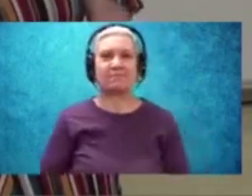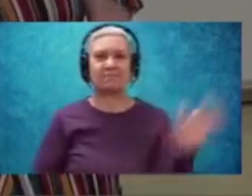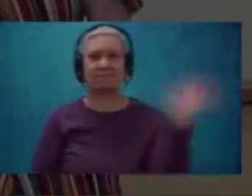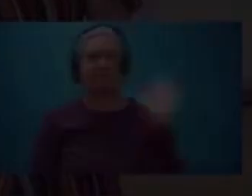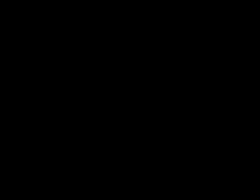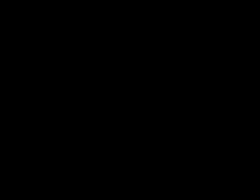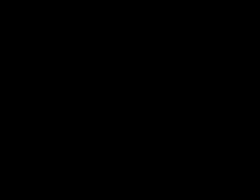you. Bye.